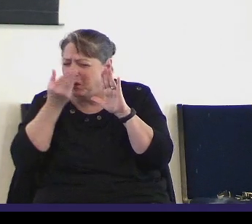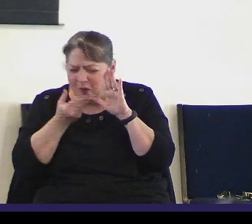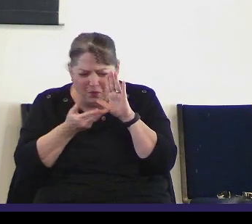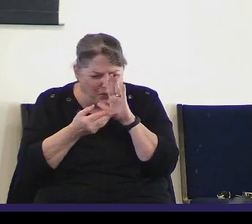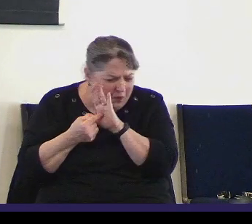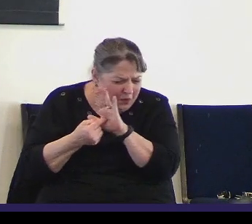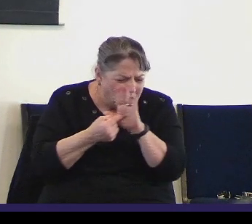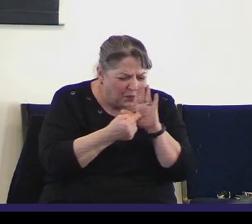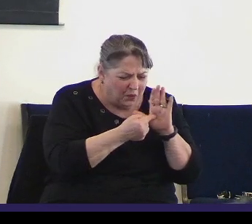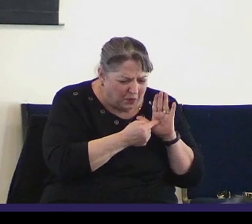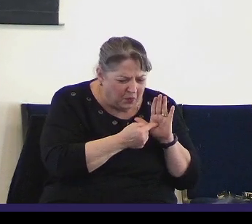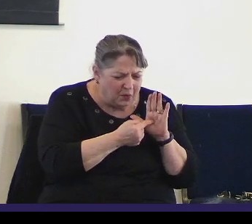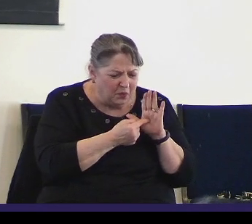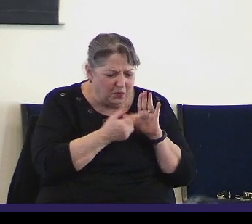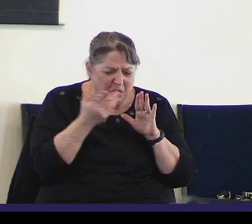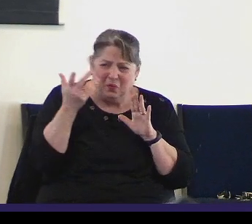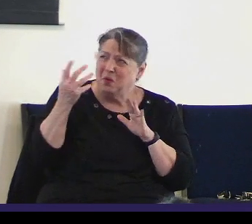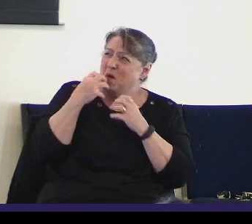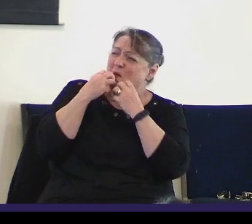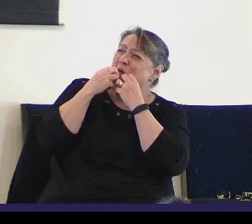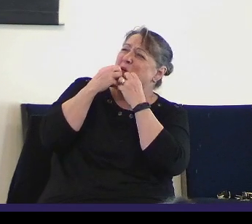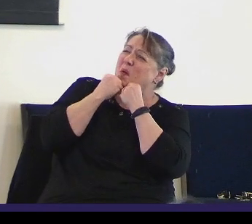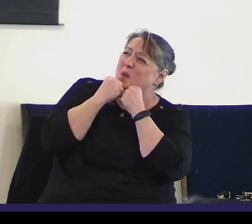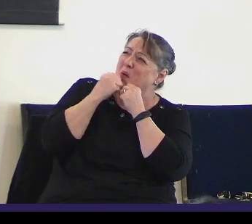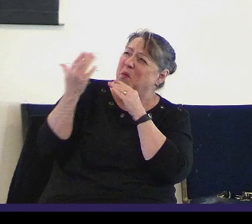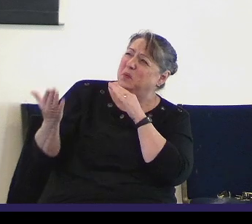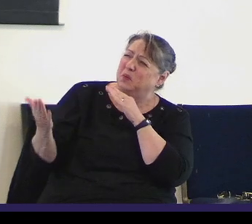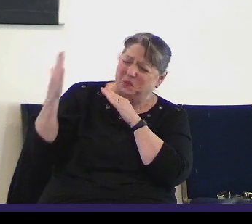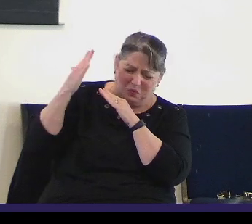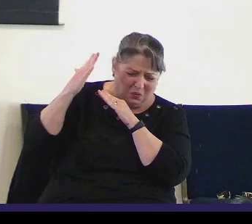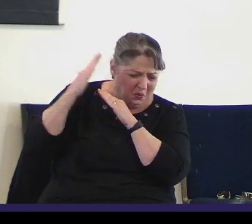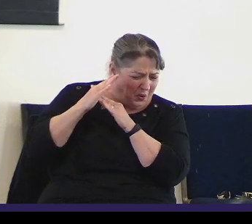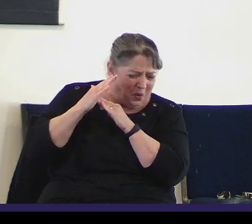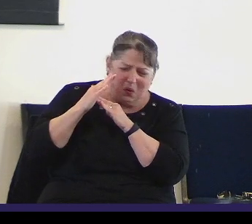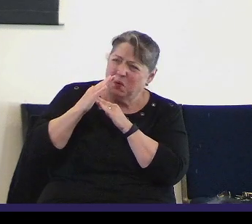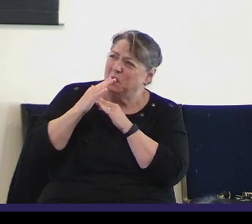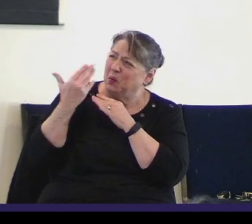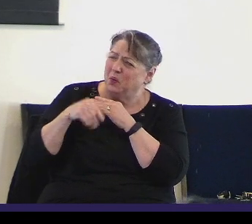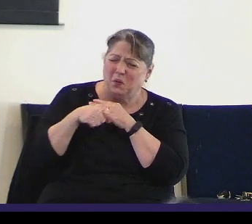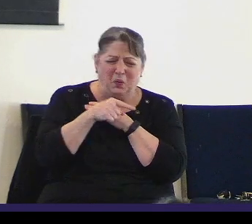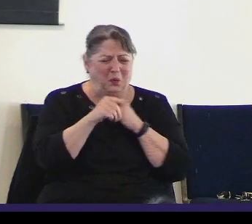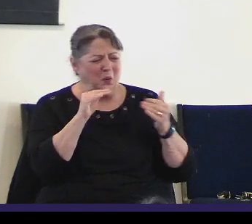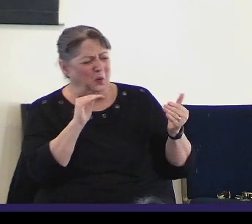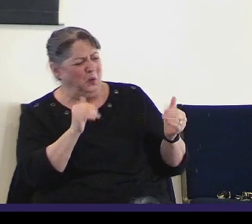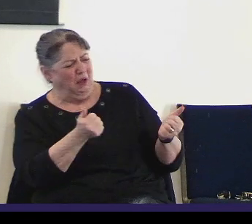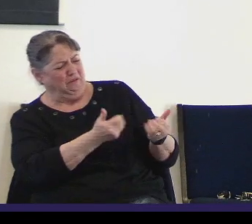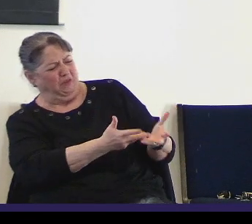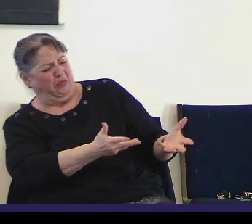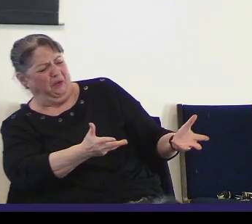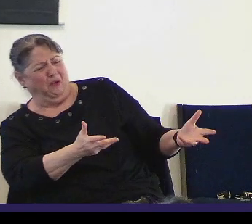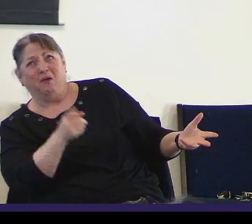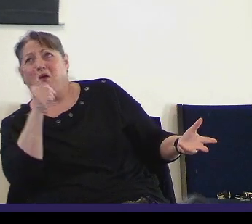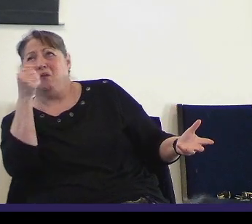of my Lord, cause you mean more to me than any, everything,